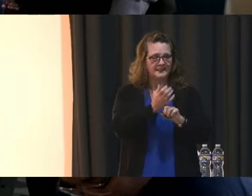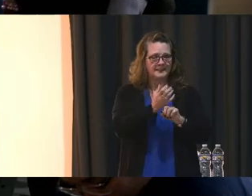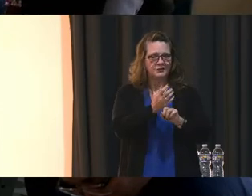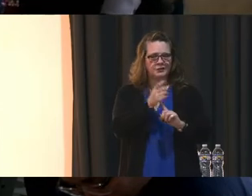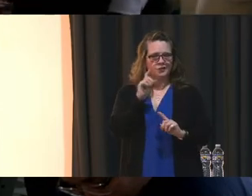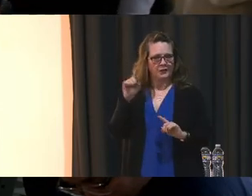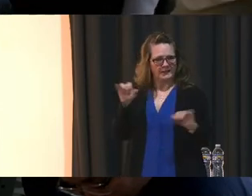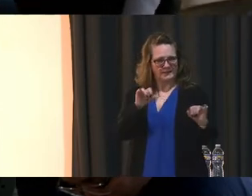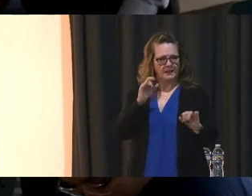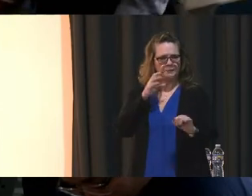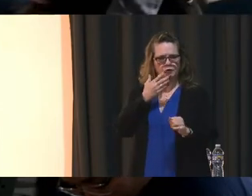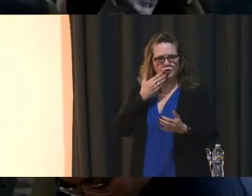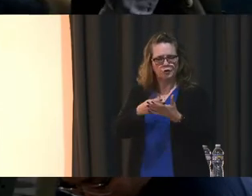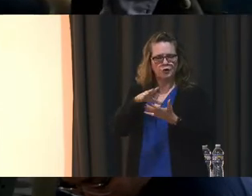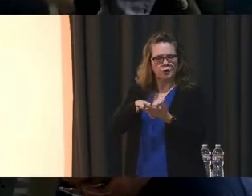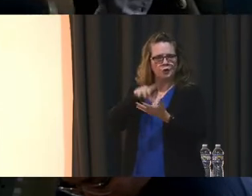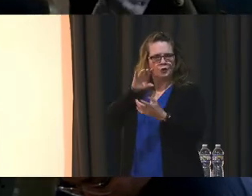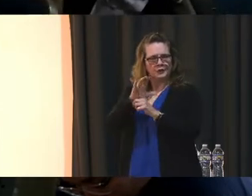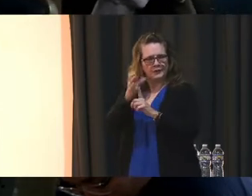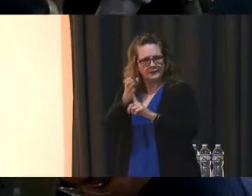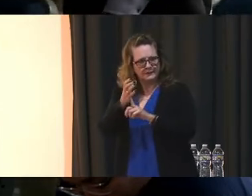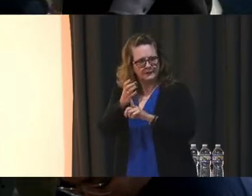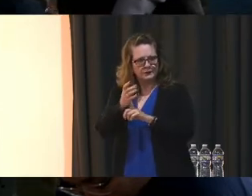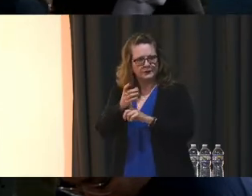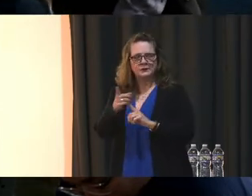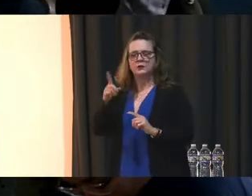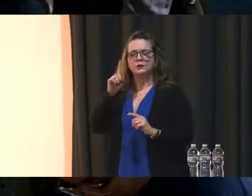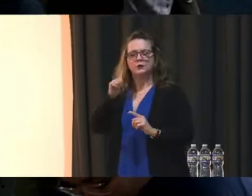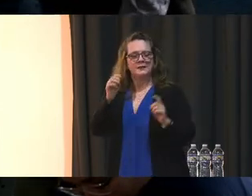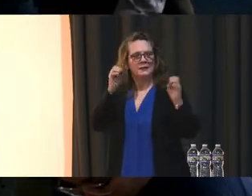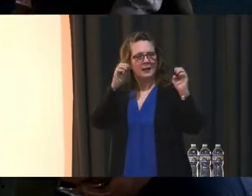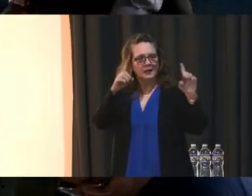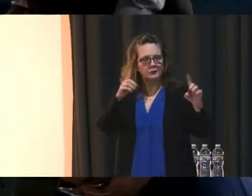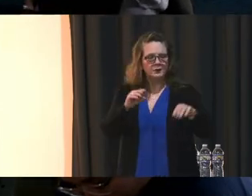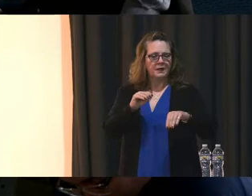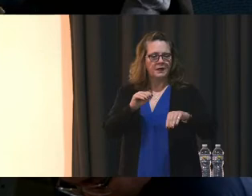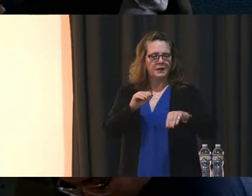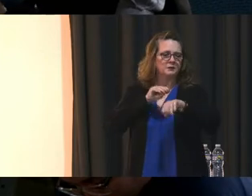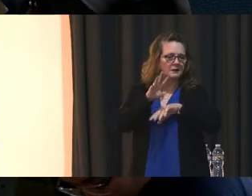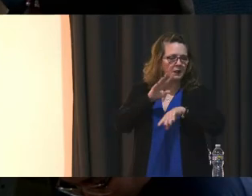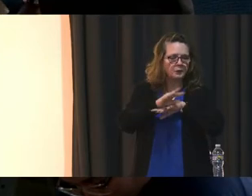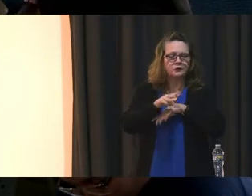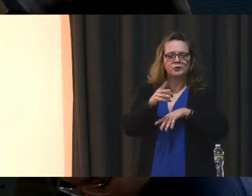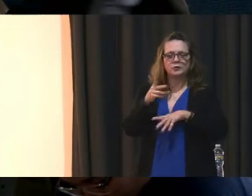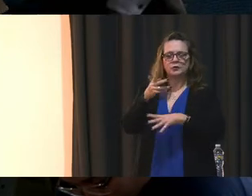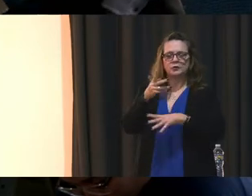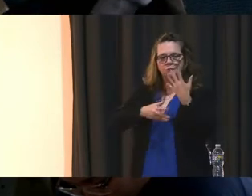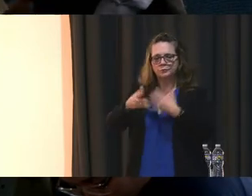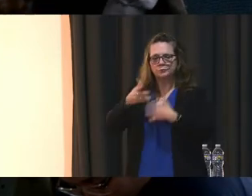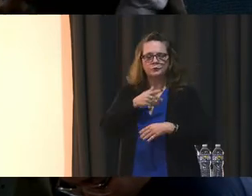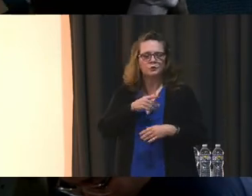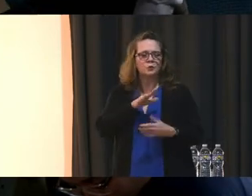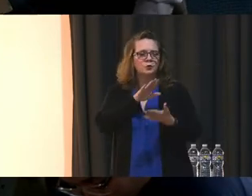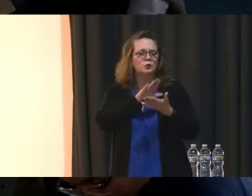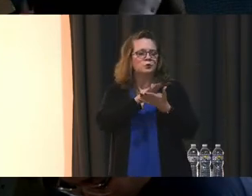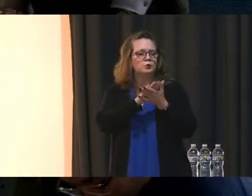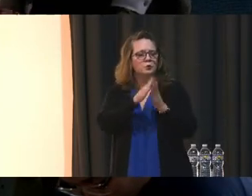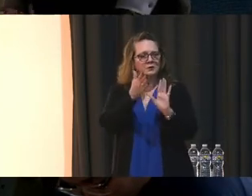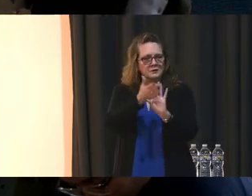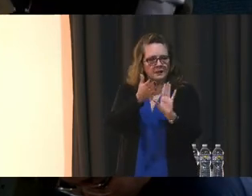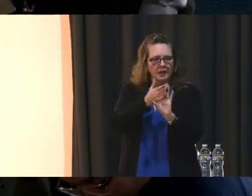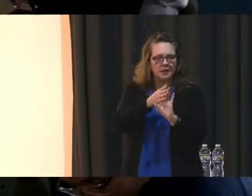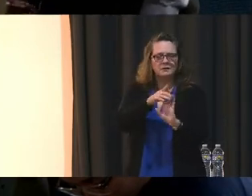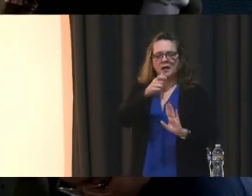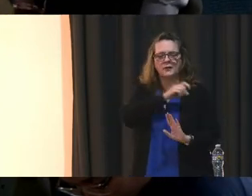students The recruitment and retention of educators, counselors, pupil personnel workers, school psychologists and other Unit 1 staff